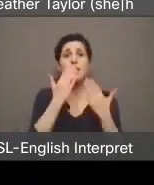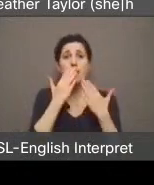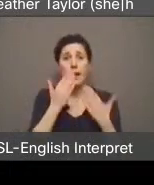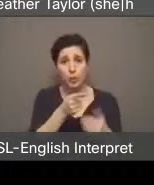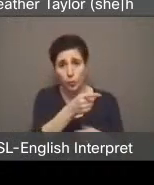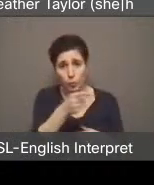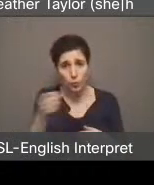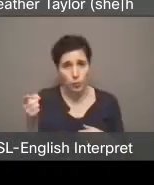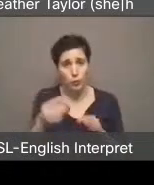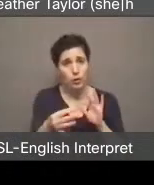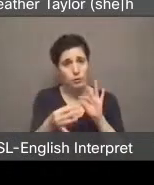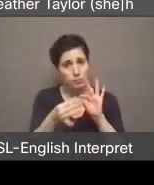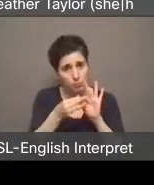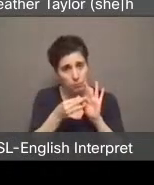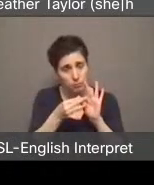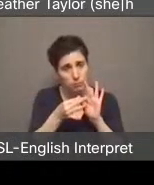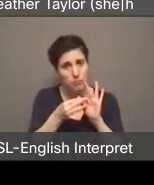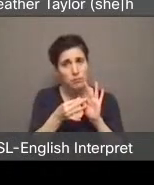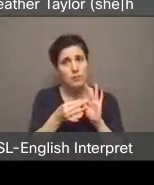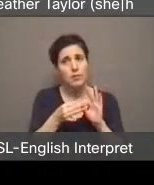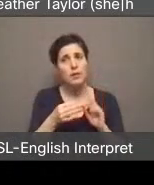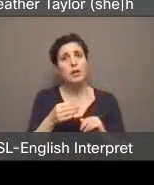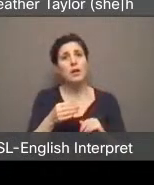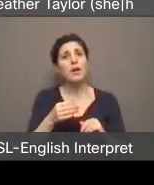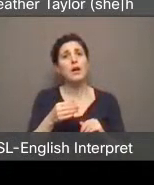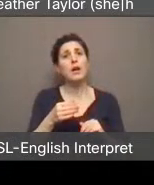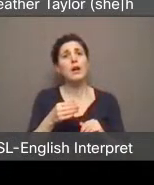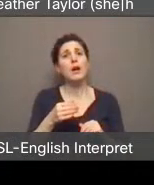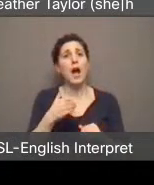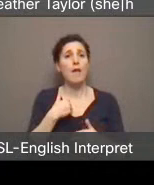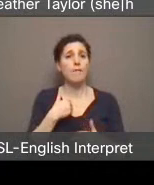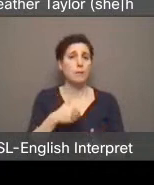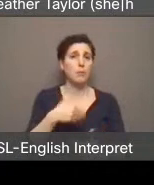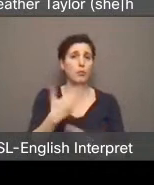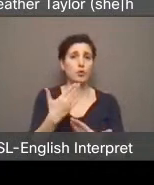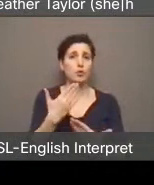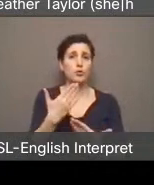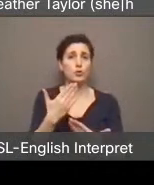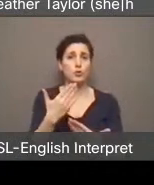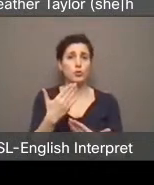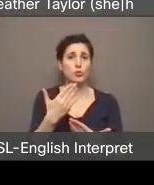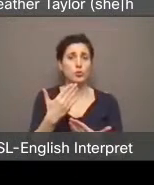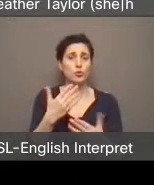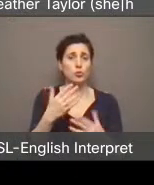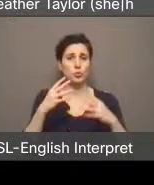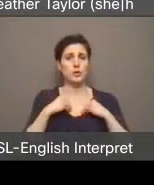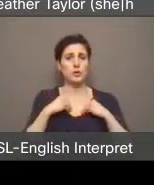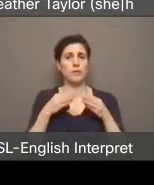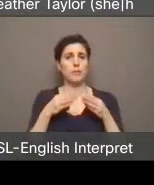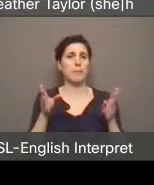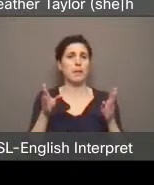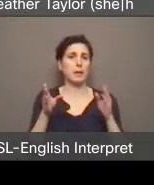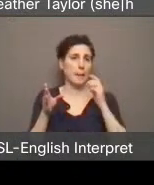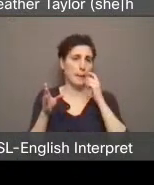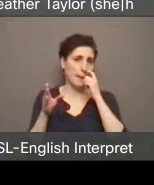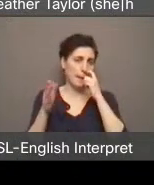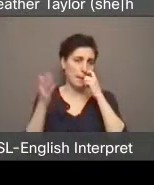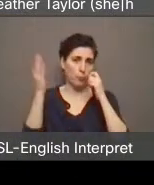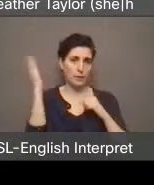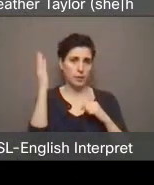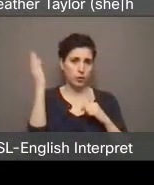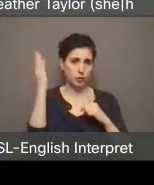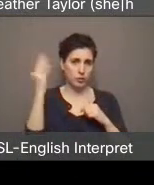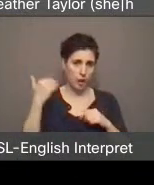coming out tonight. Um, wondering if I could have a motion. To receive the public presentations, Councillor Nunziata will do that.